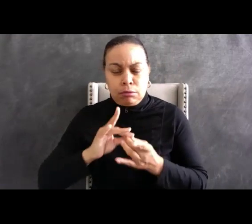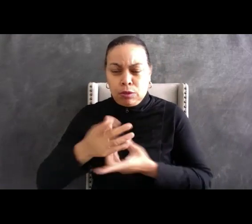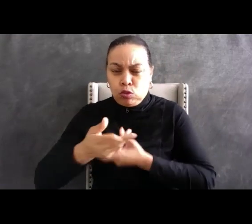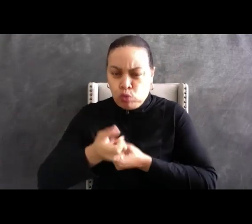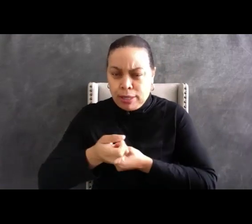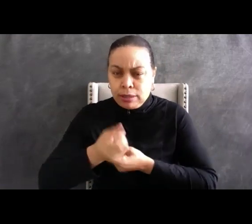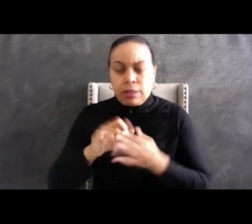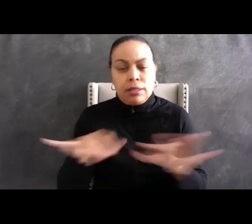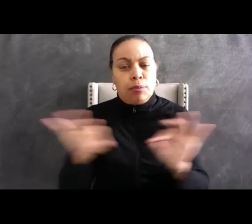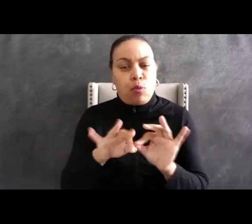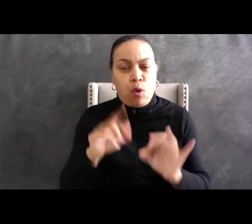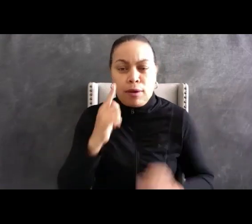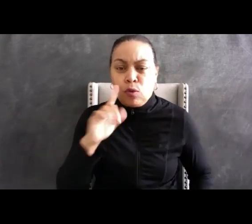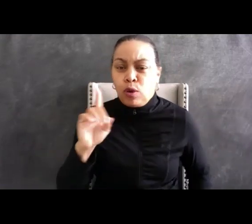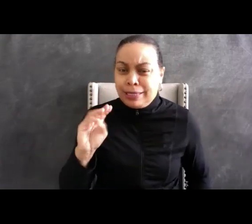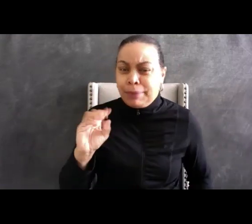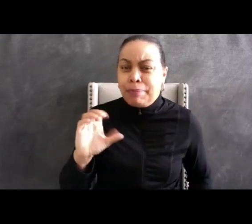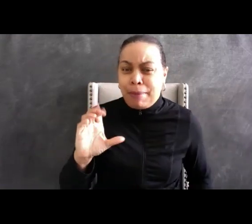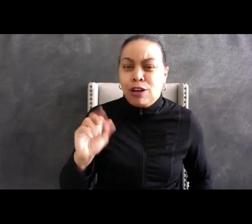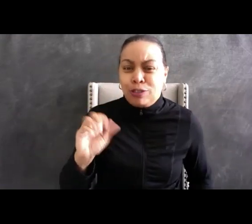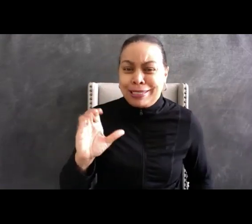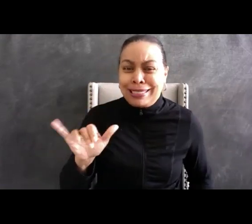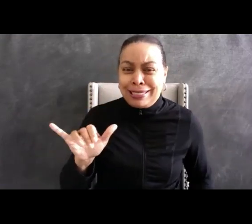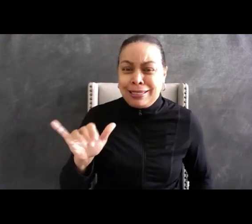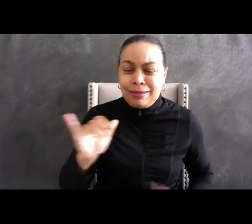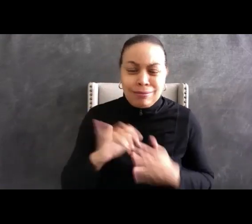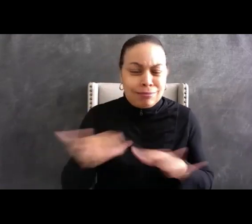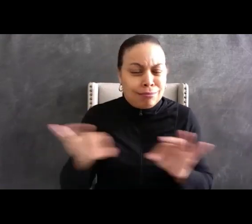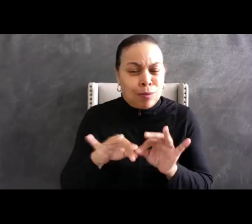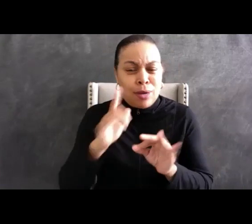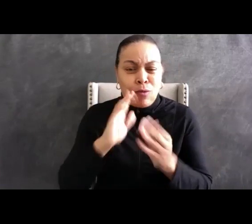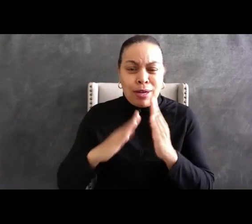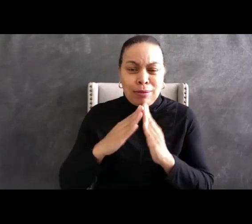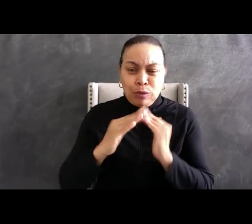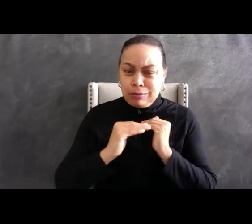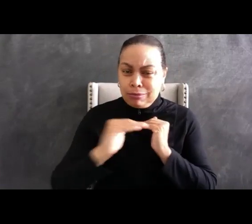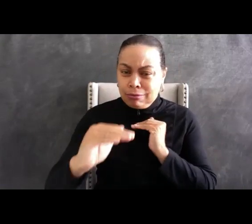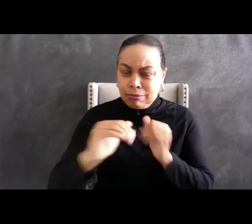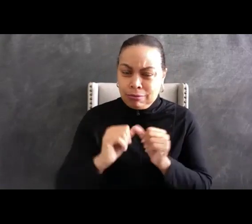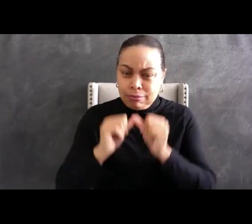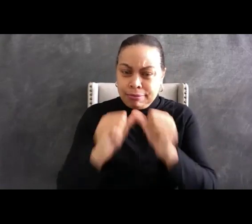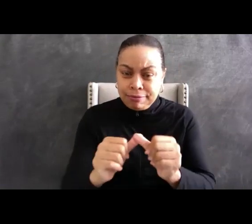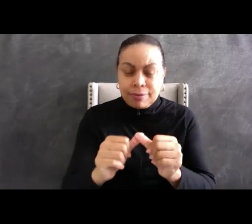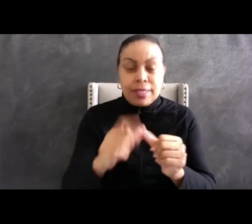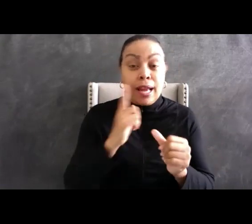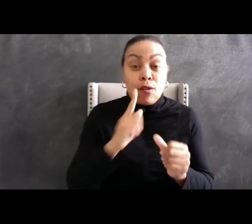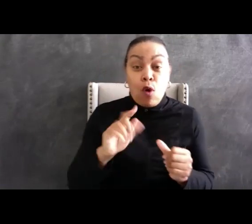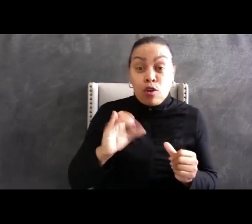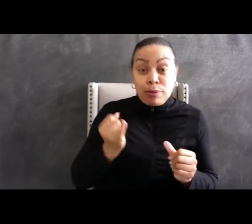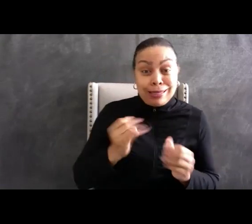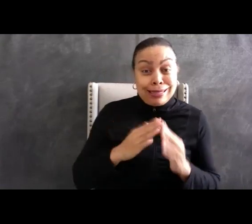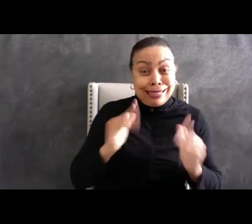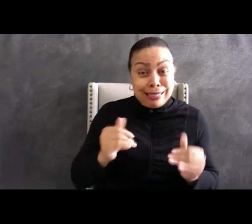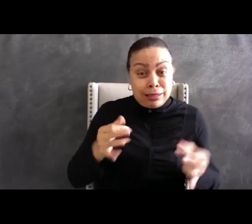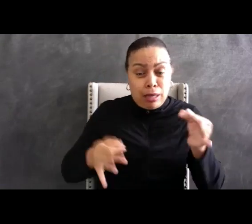safe and effective delivery of policing services. That trust, sadly, continues